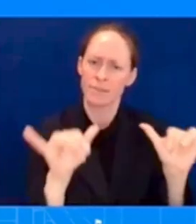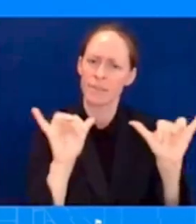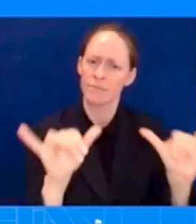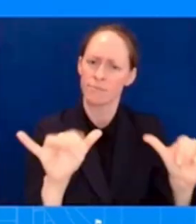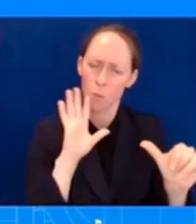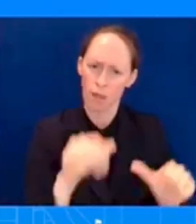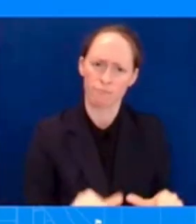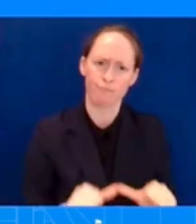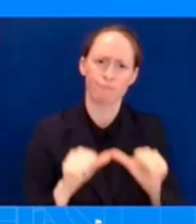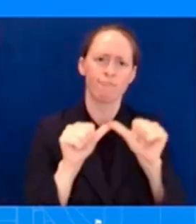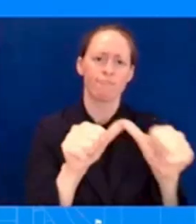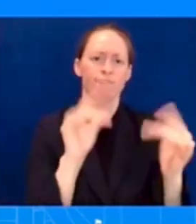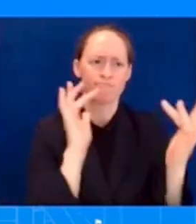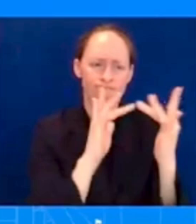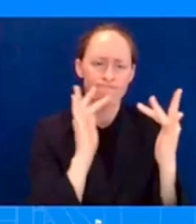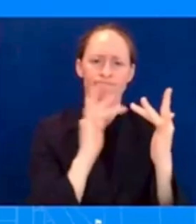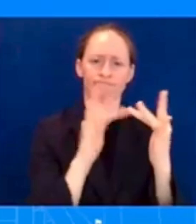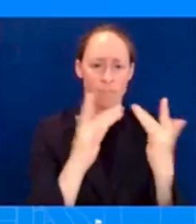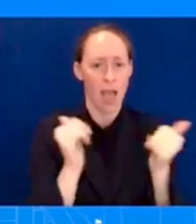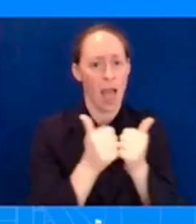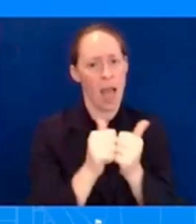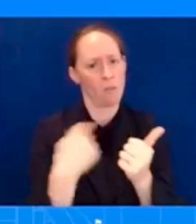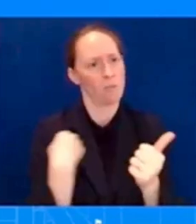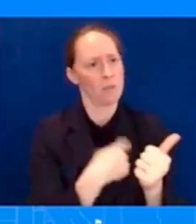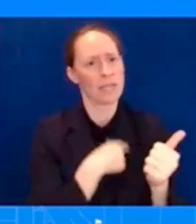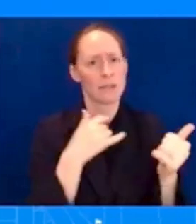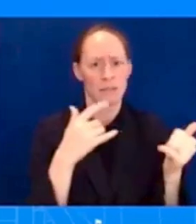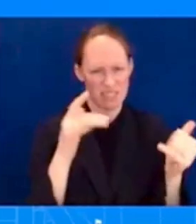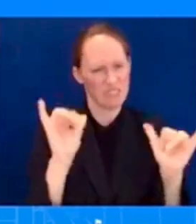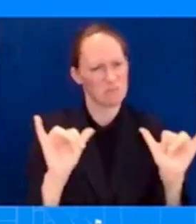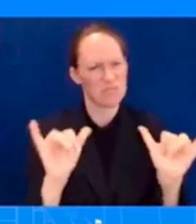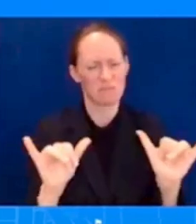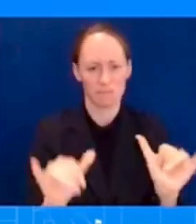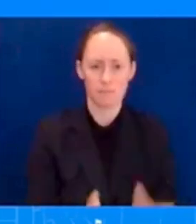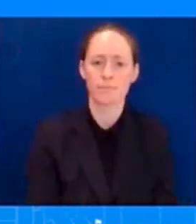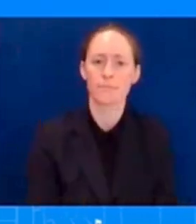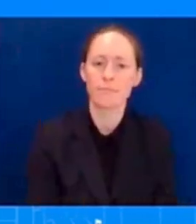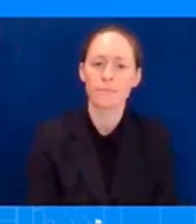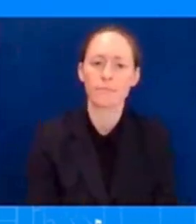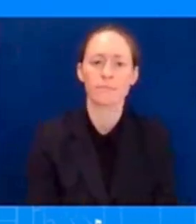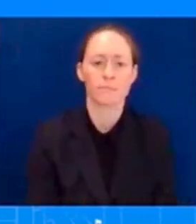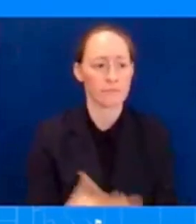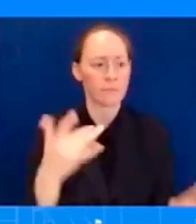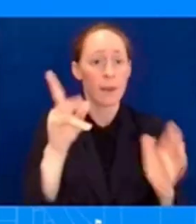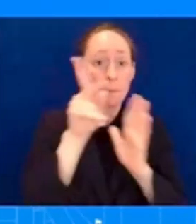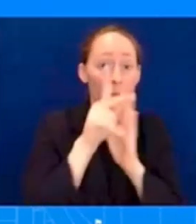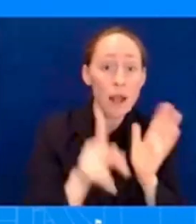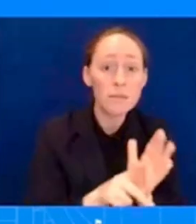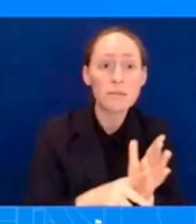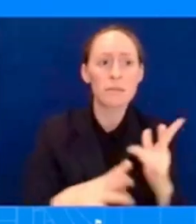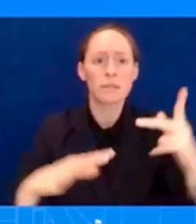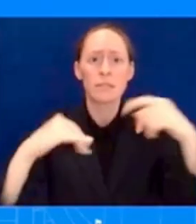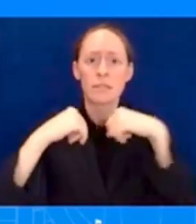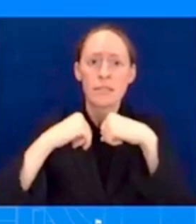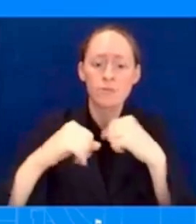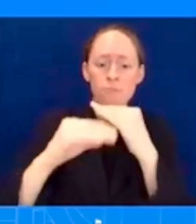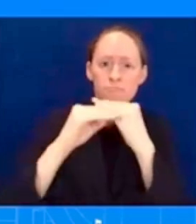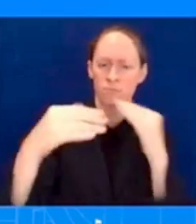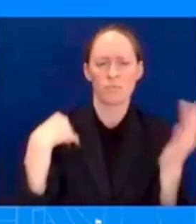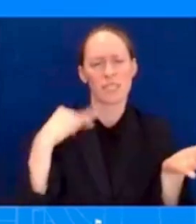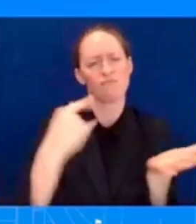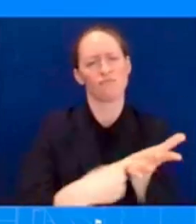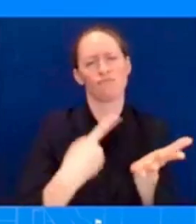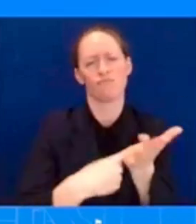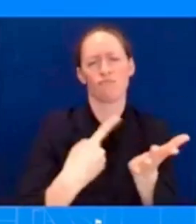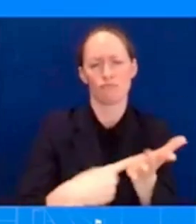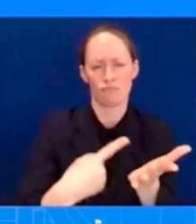foreign policy, our national security. And so that's what the President is going to continue to do, but obviously he's never shy. He's never shied away on sharing